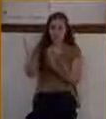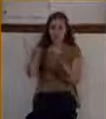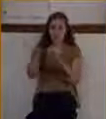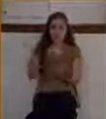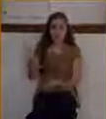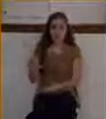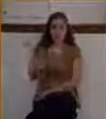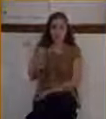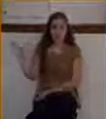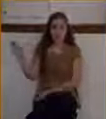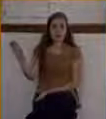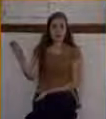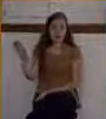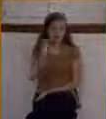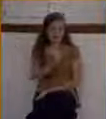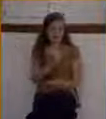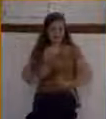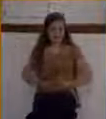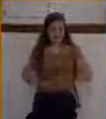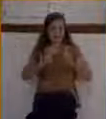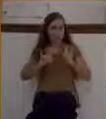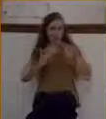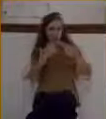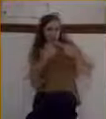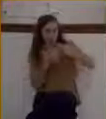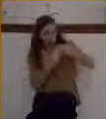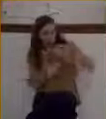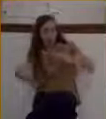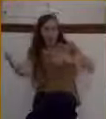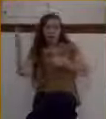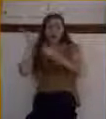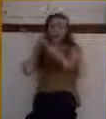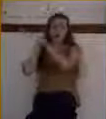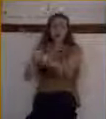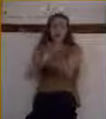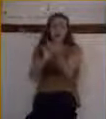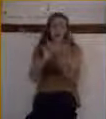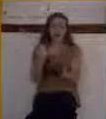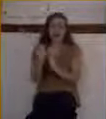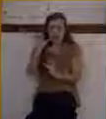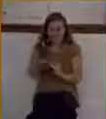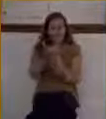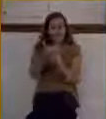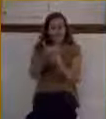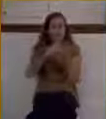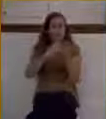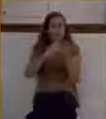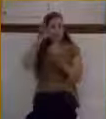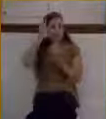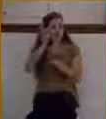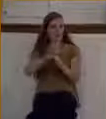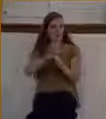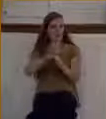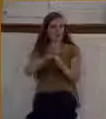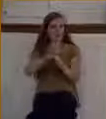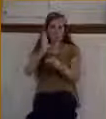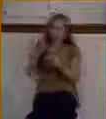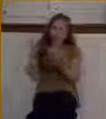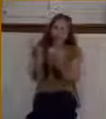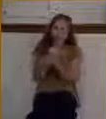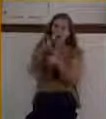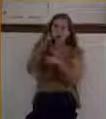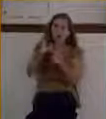Jesus Christ. That's faith. Faith seizes God-given opportunities. It